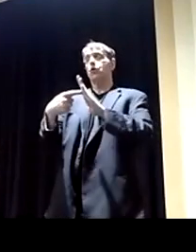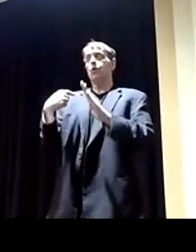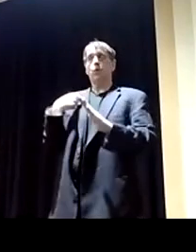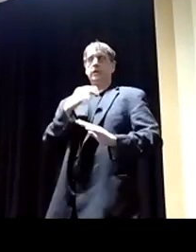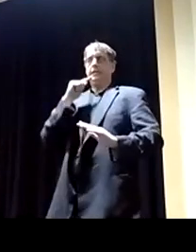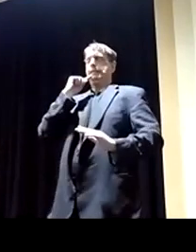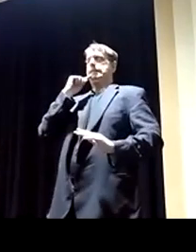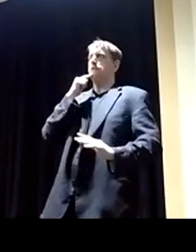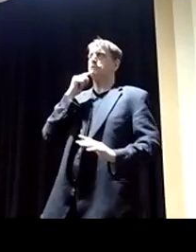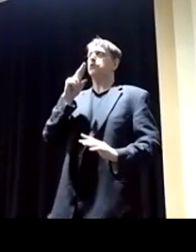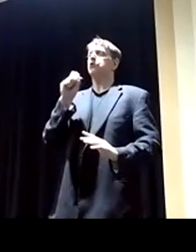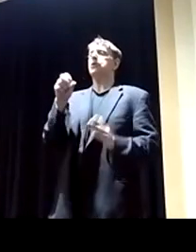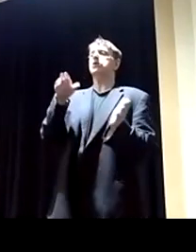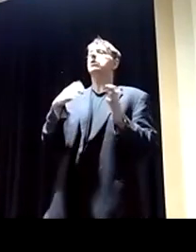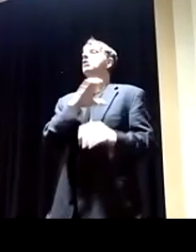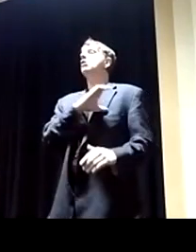Lam.